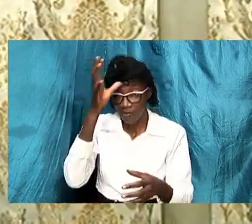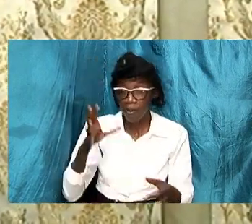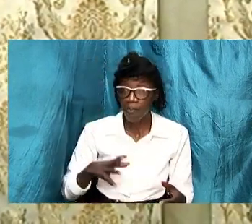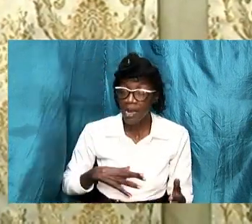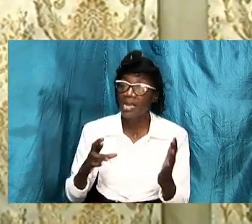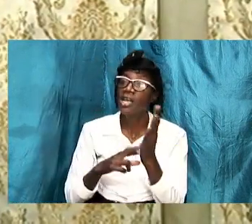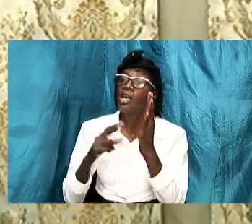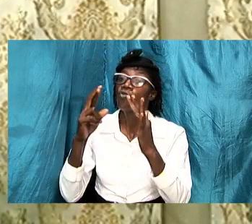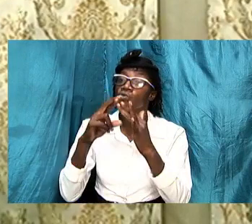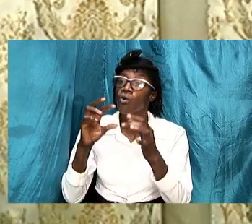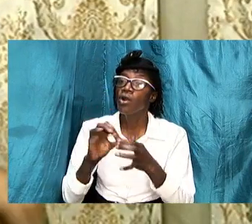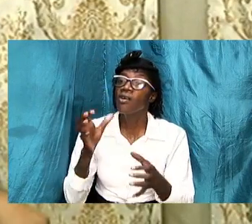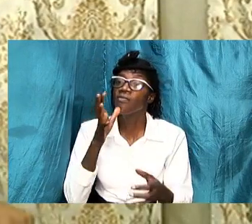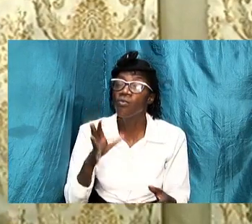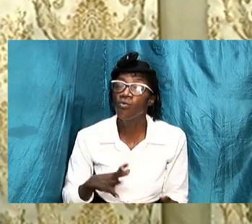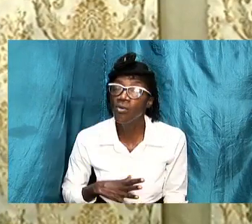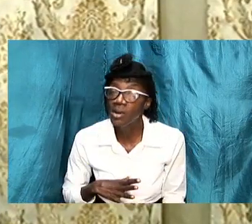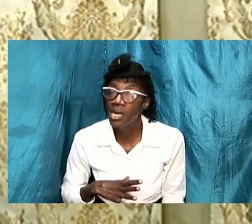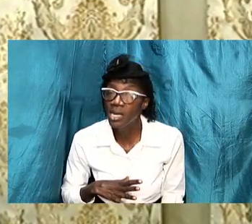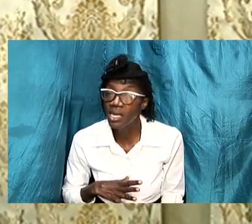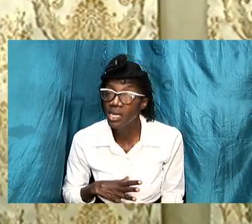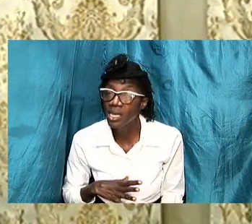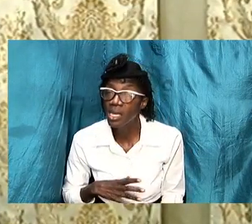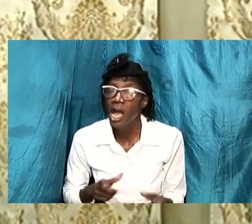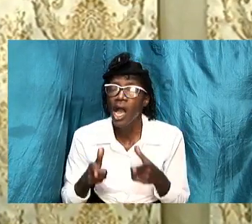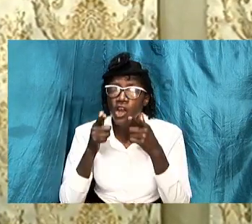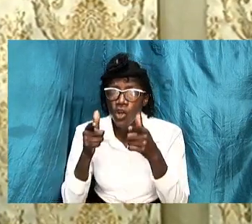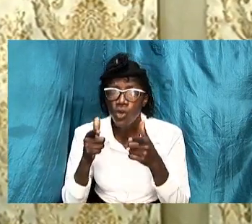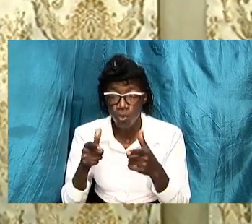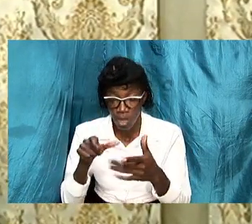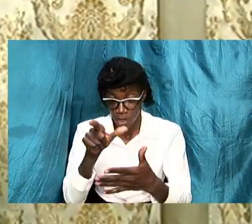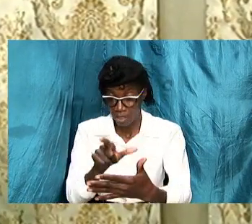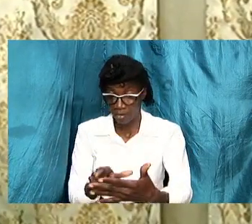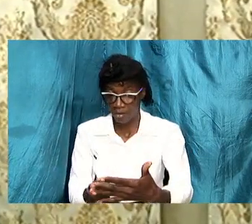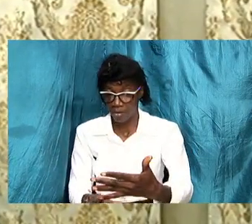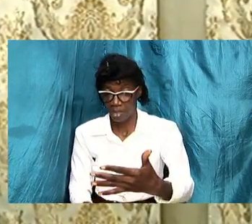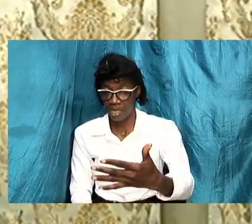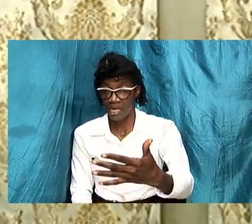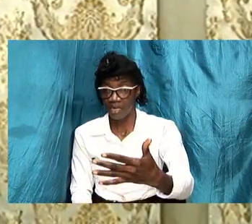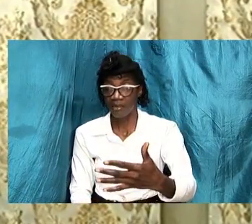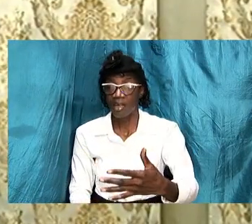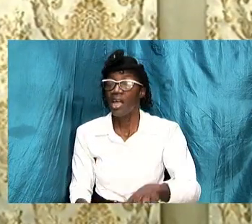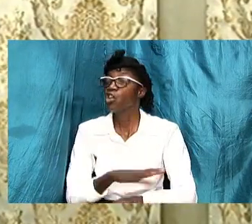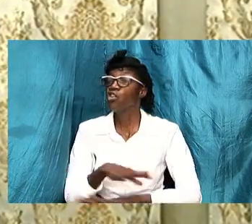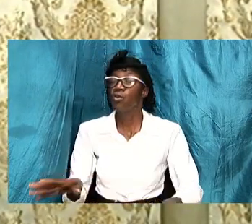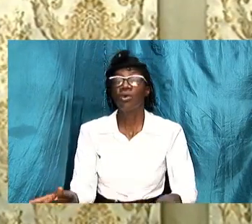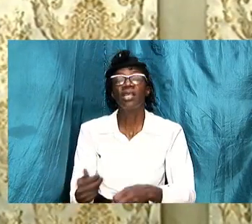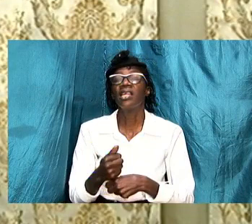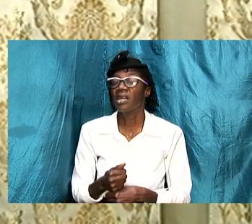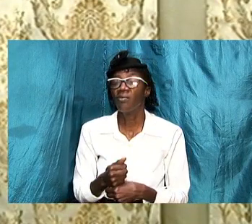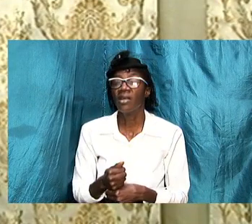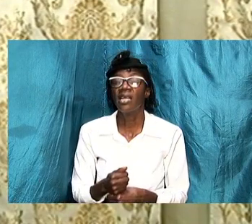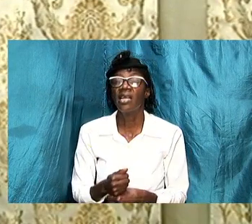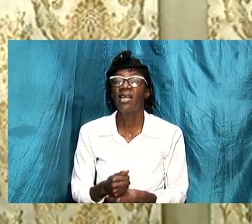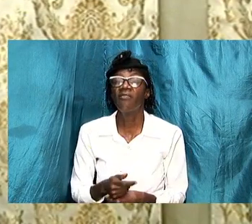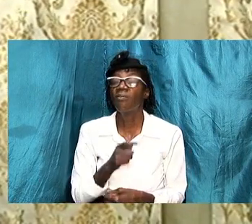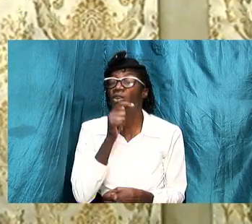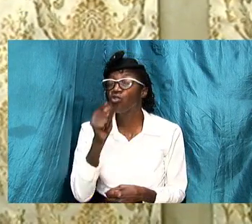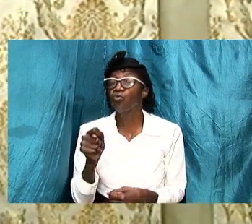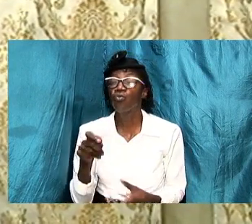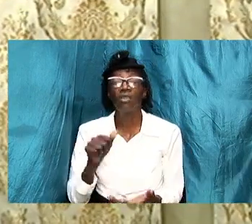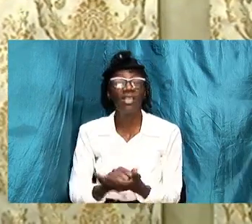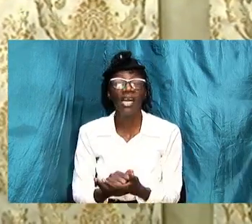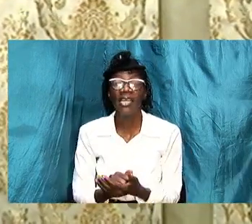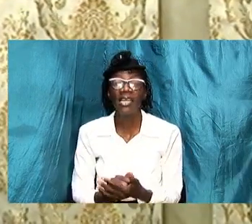role of the woman and we list some things coming down the line but that does not take away from the fact that the